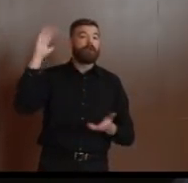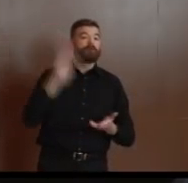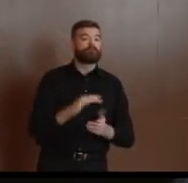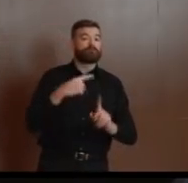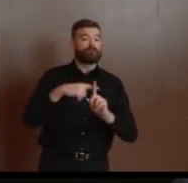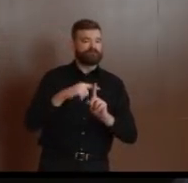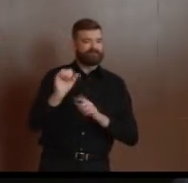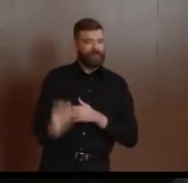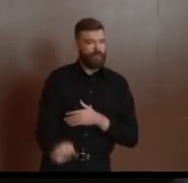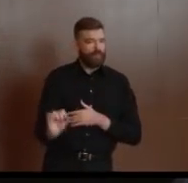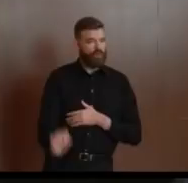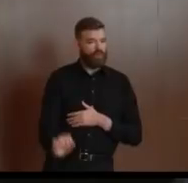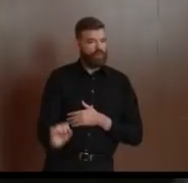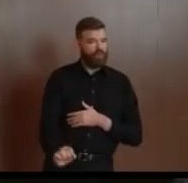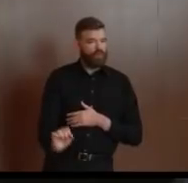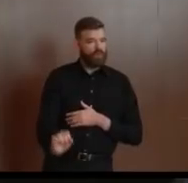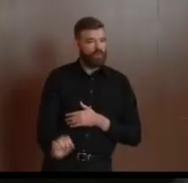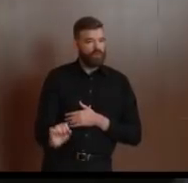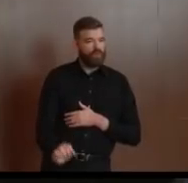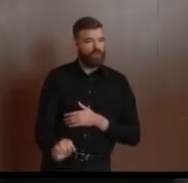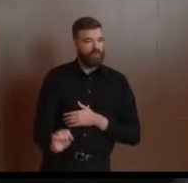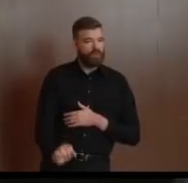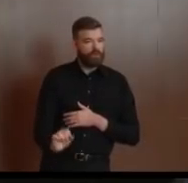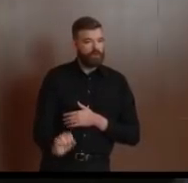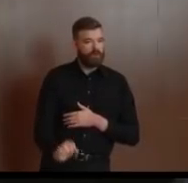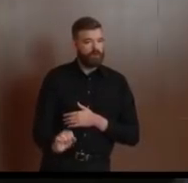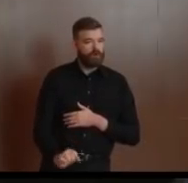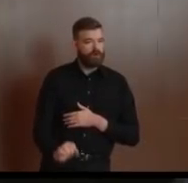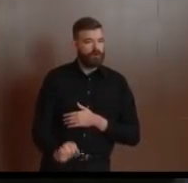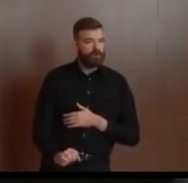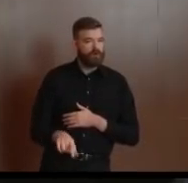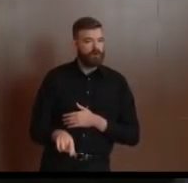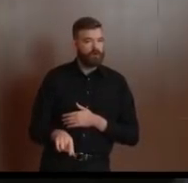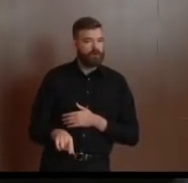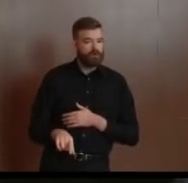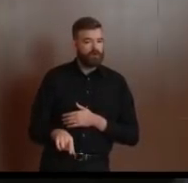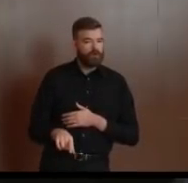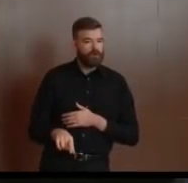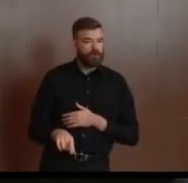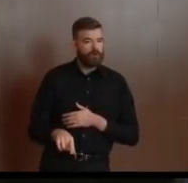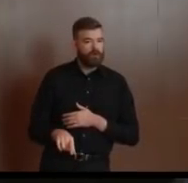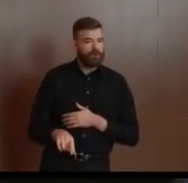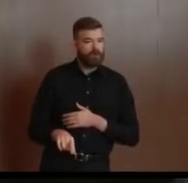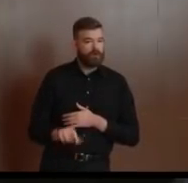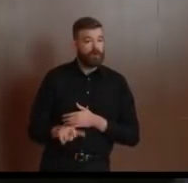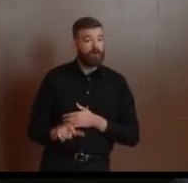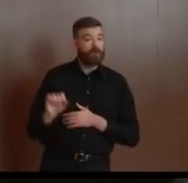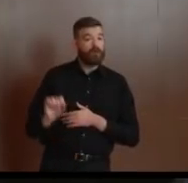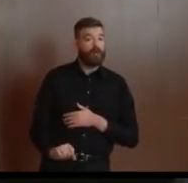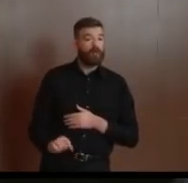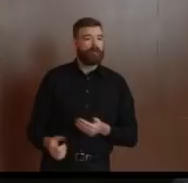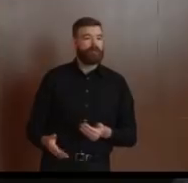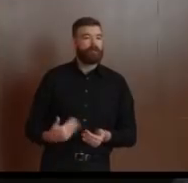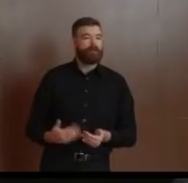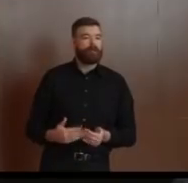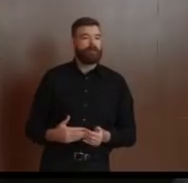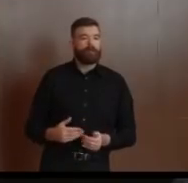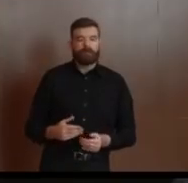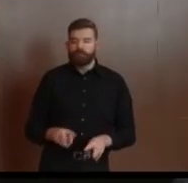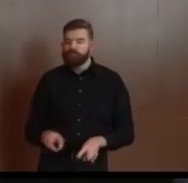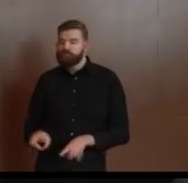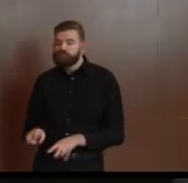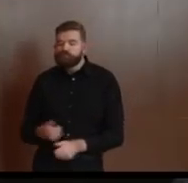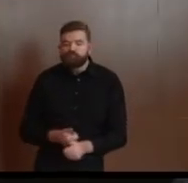might be more reasonably achieved where containment measures such as the contact tracing and the more aggressive